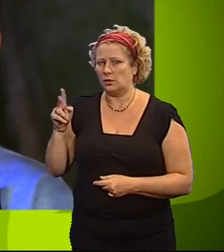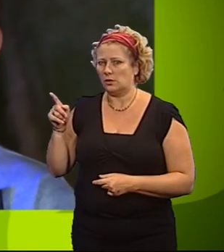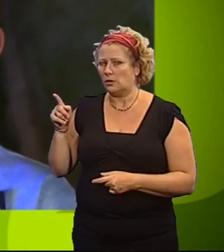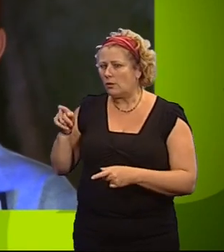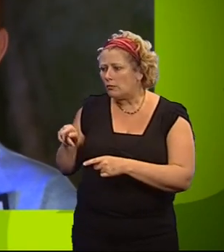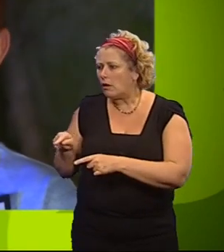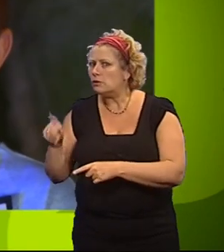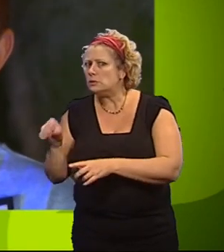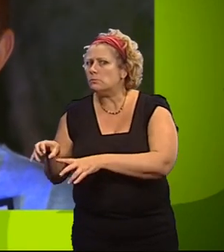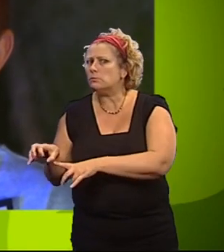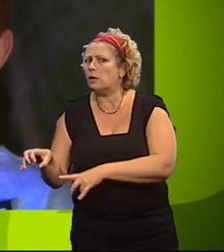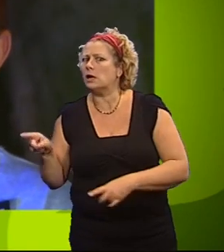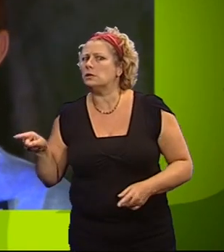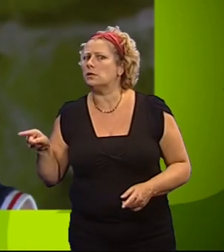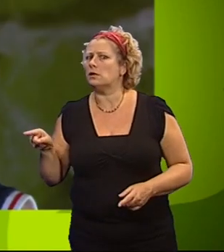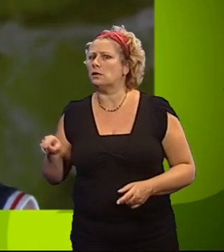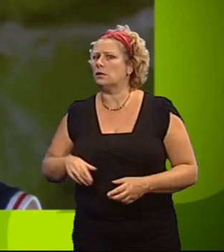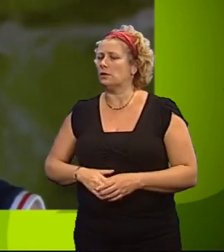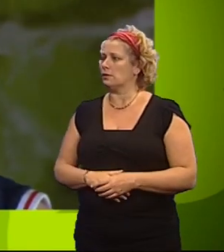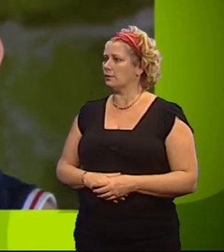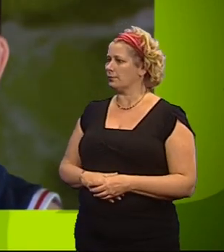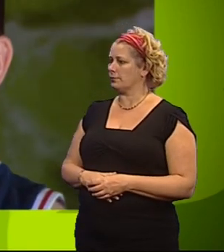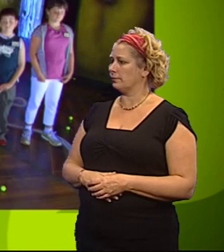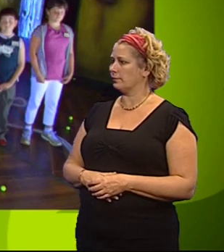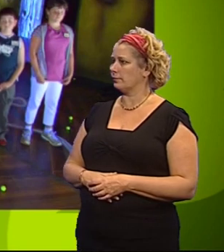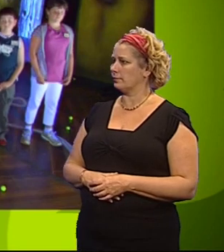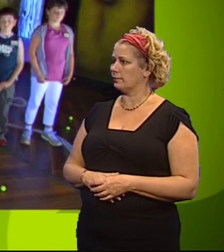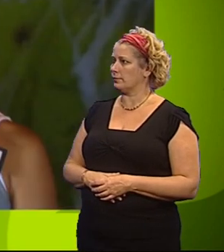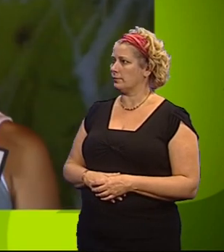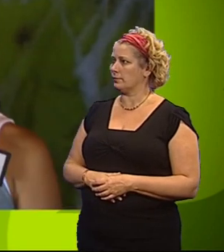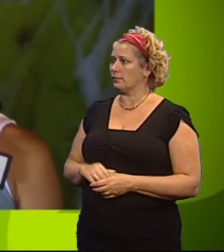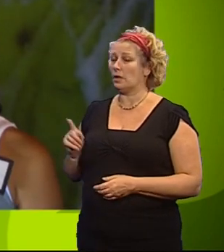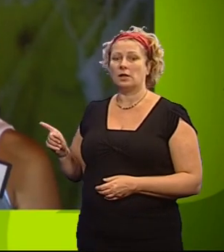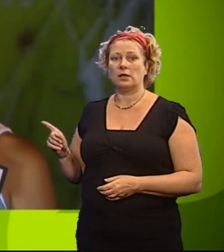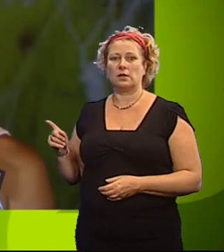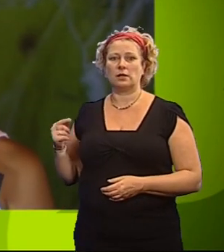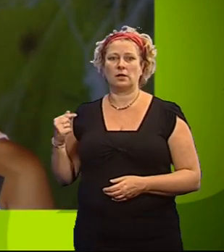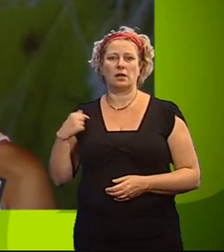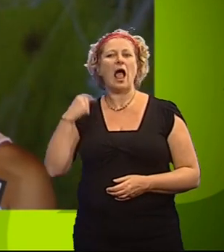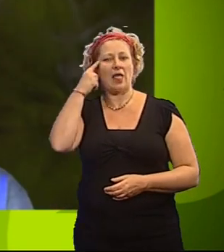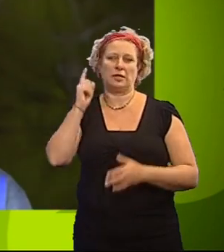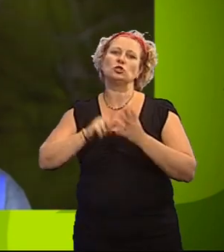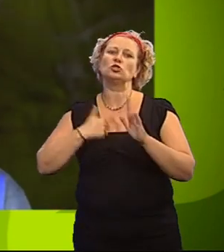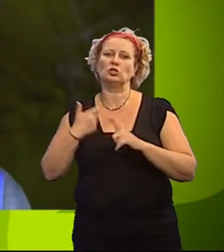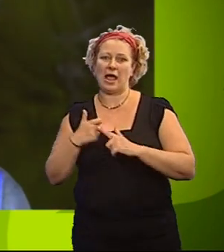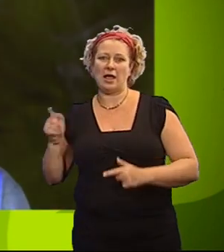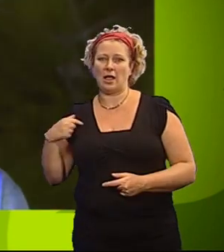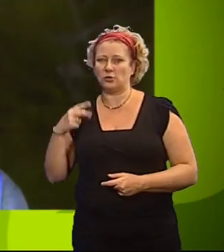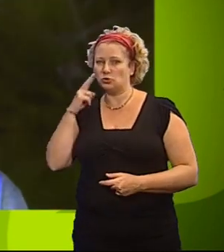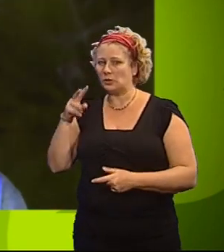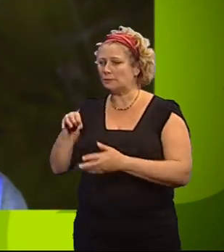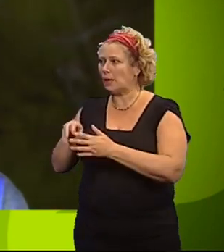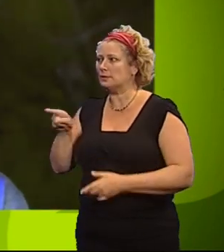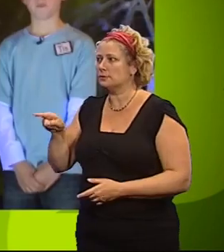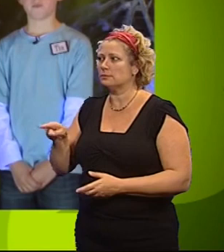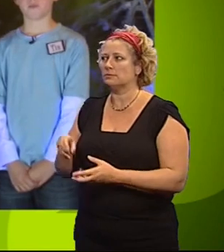I saw him going over to where all the spiders were. Renee. I think the saboteur was Jack because I saw a spider